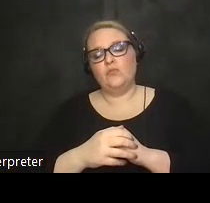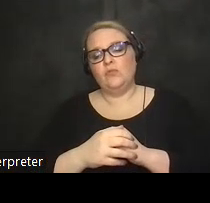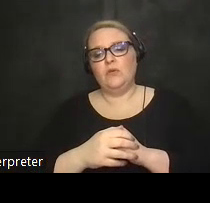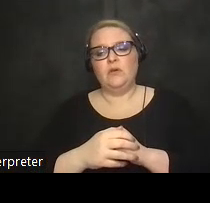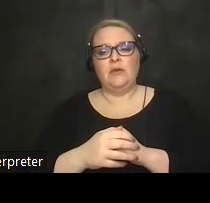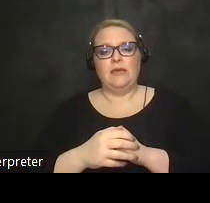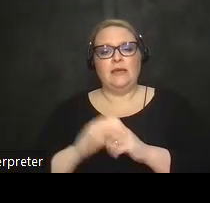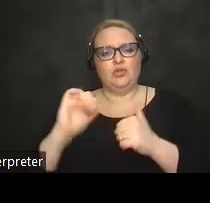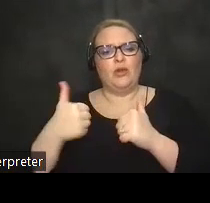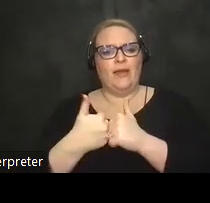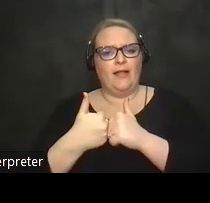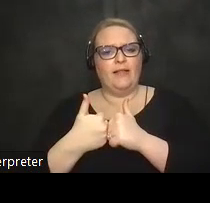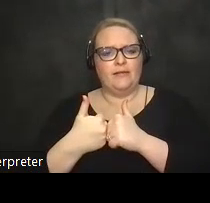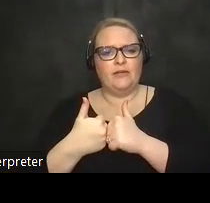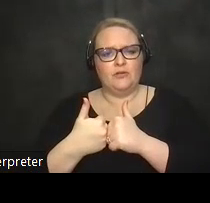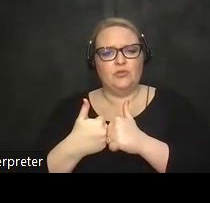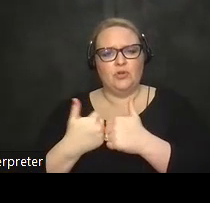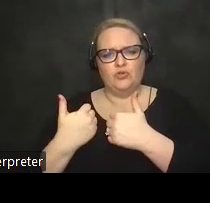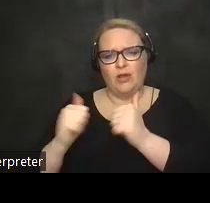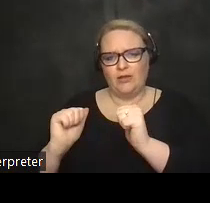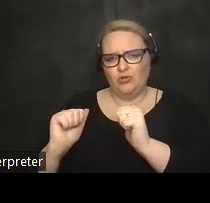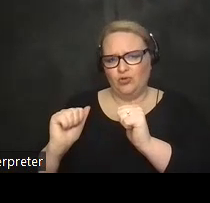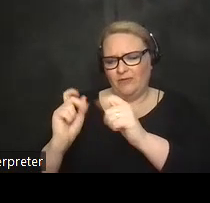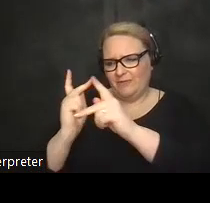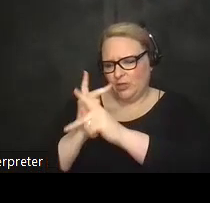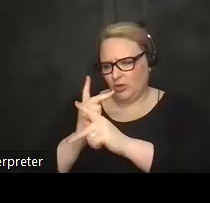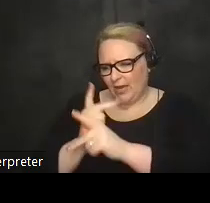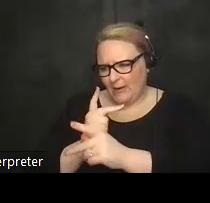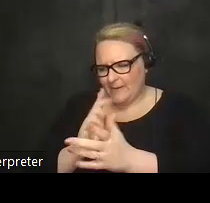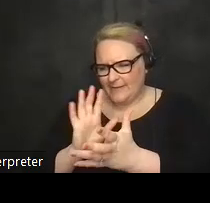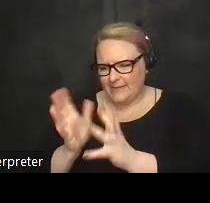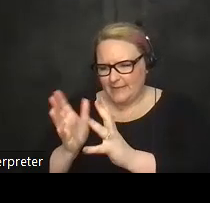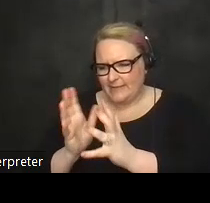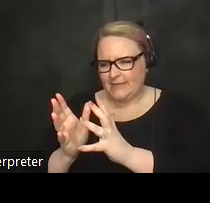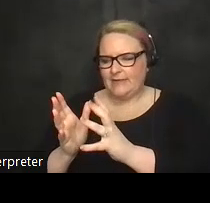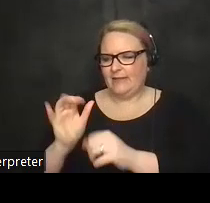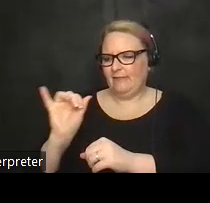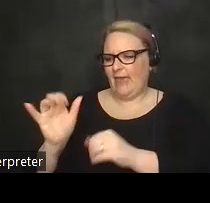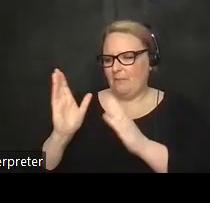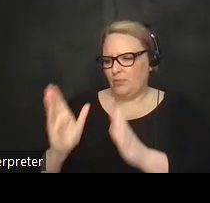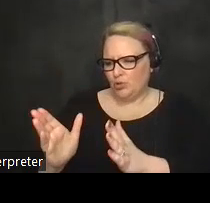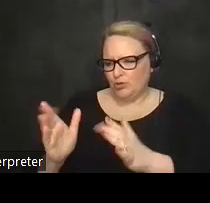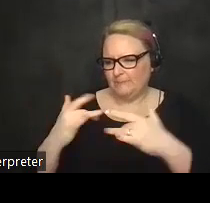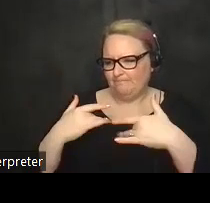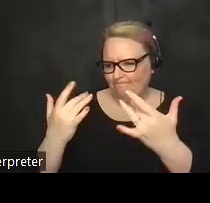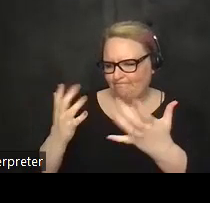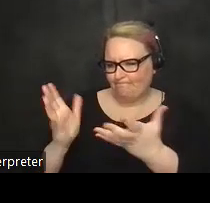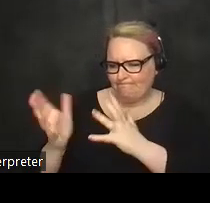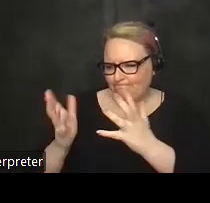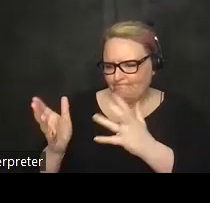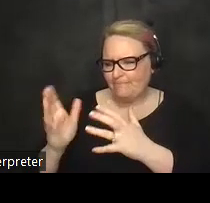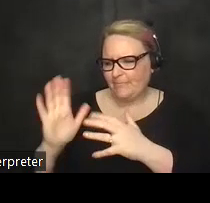challenging to kind of suss out um where a person is at and so